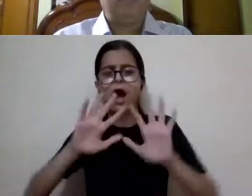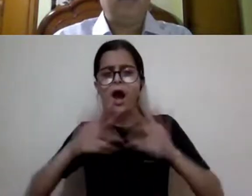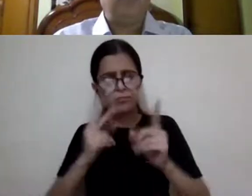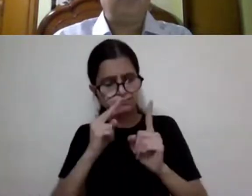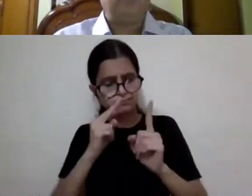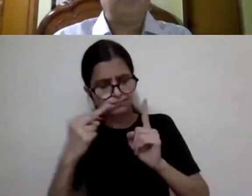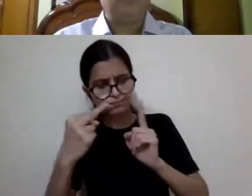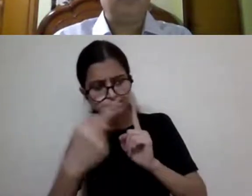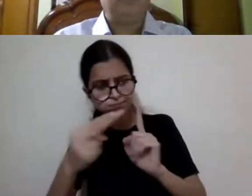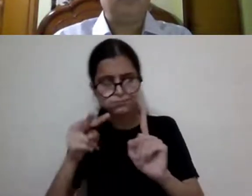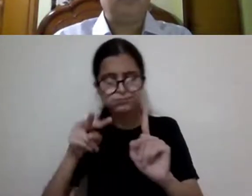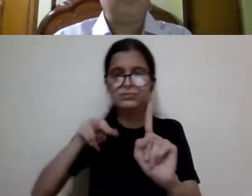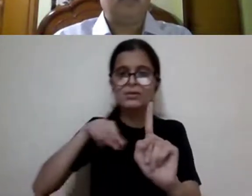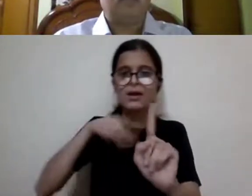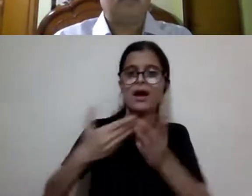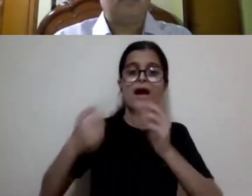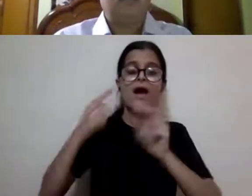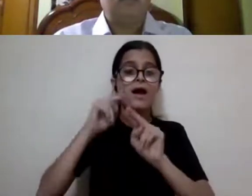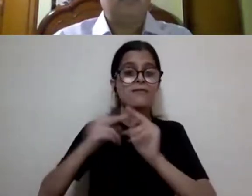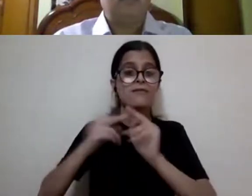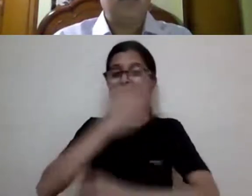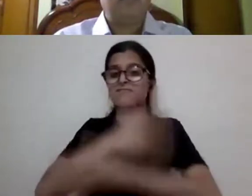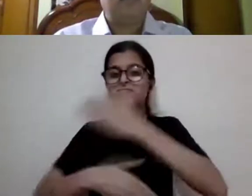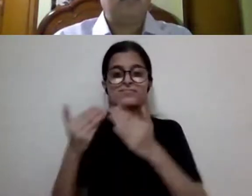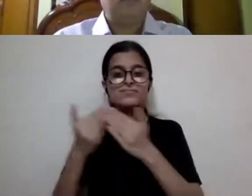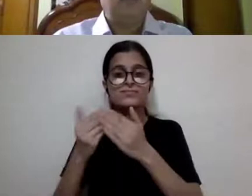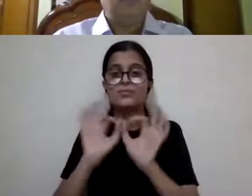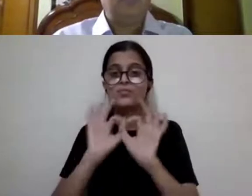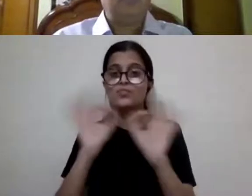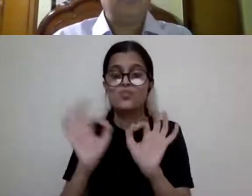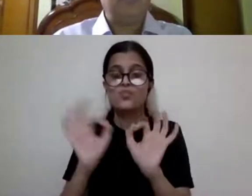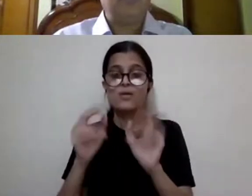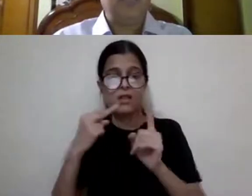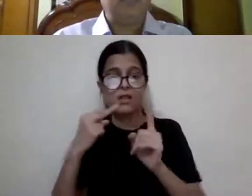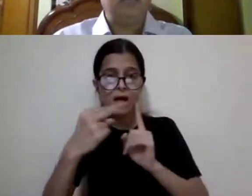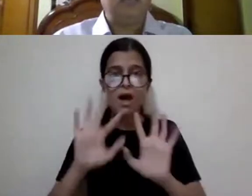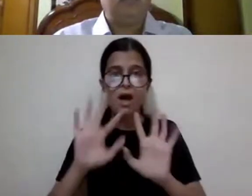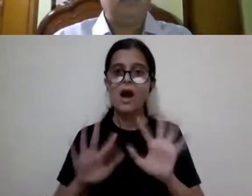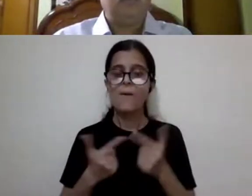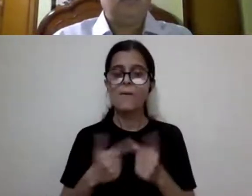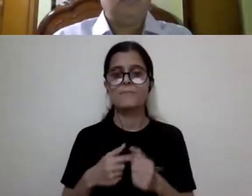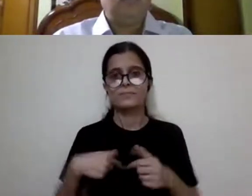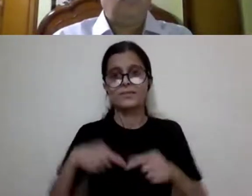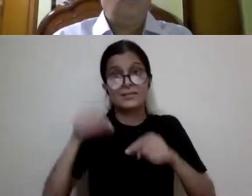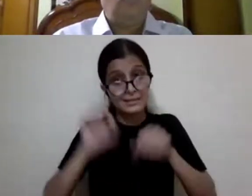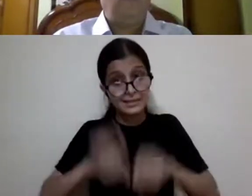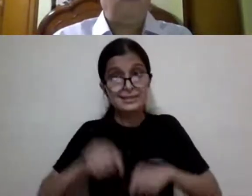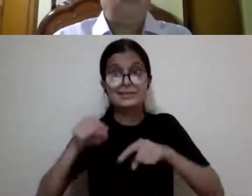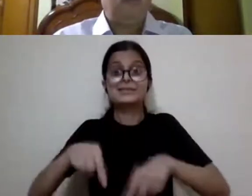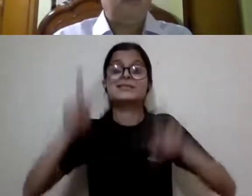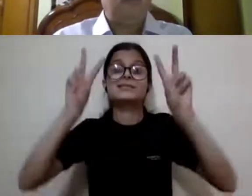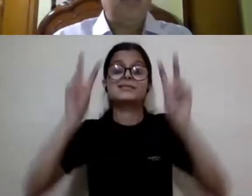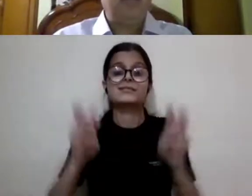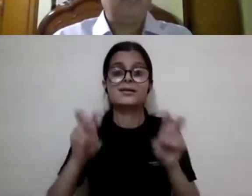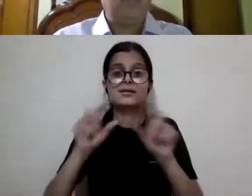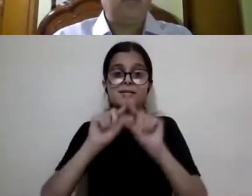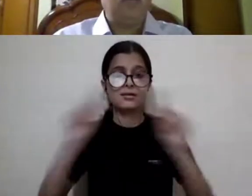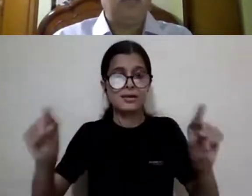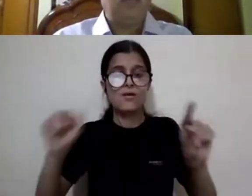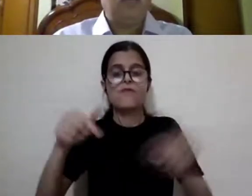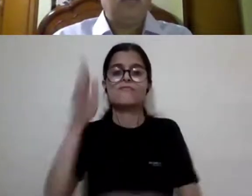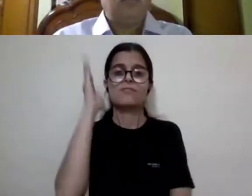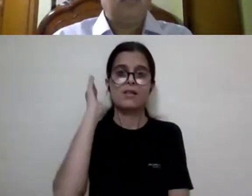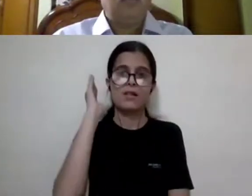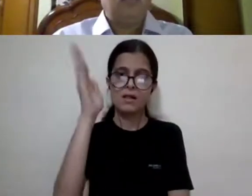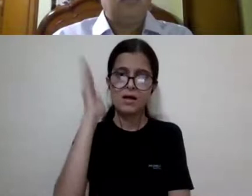without disability studies. Yes, this is the title of the lecture